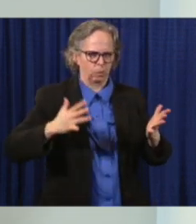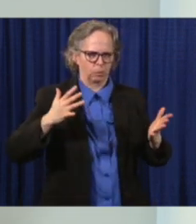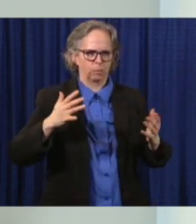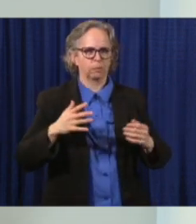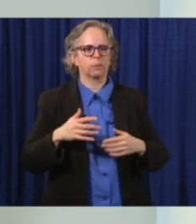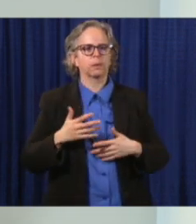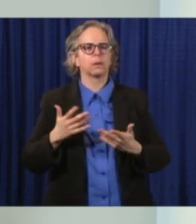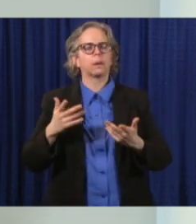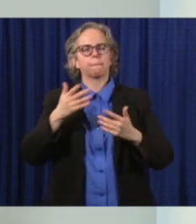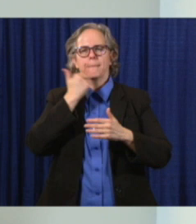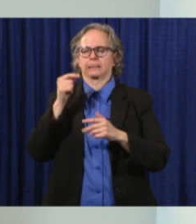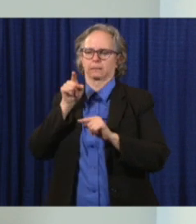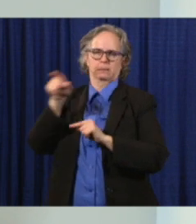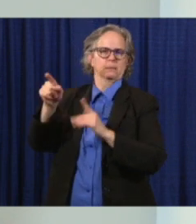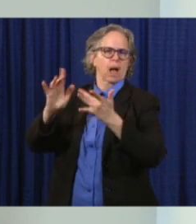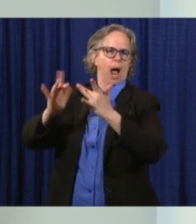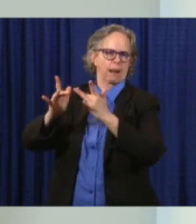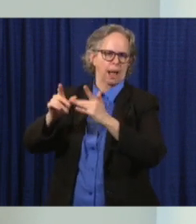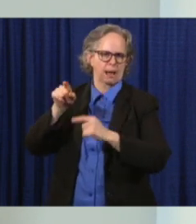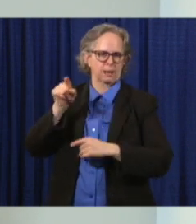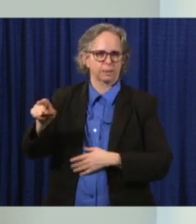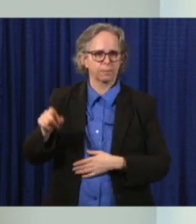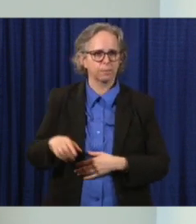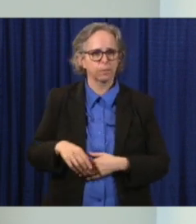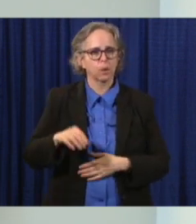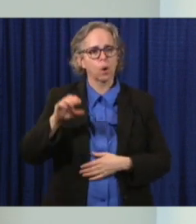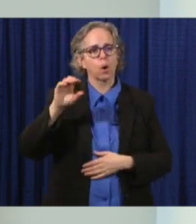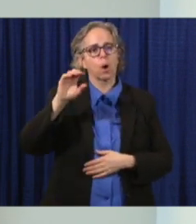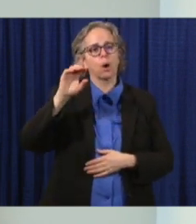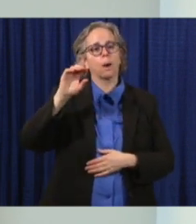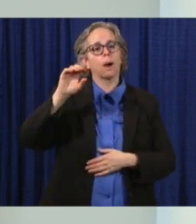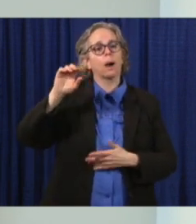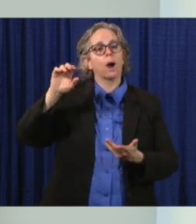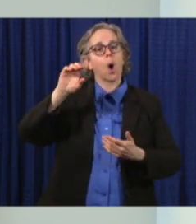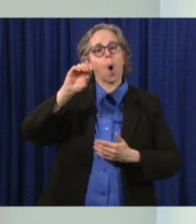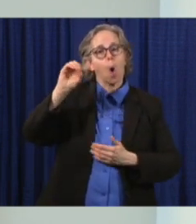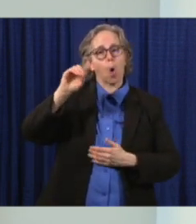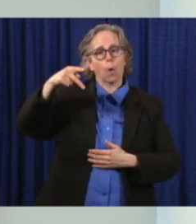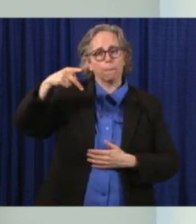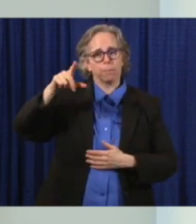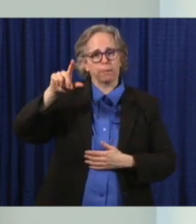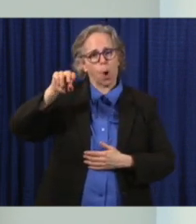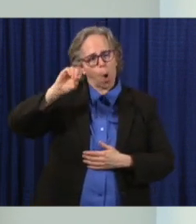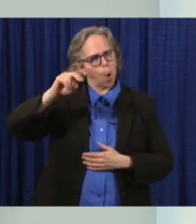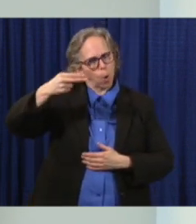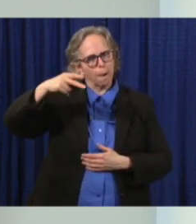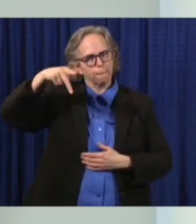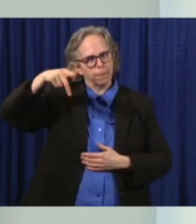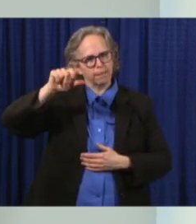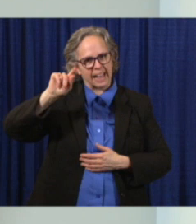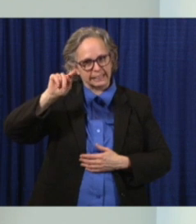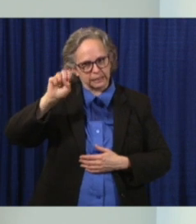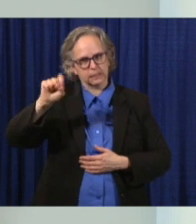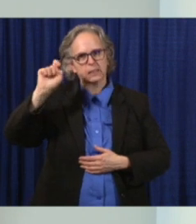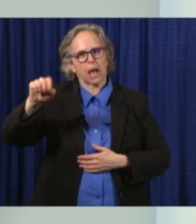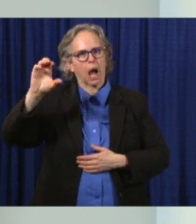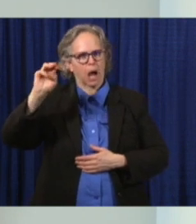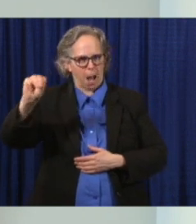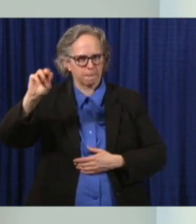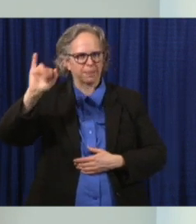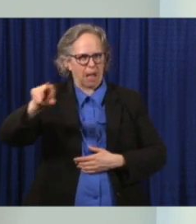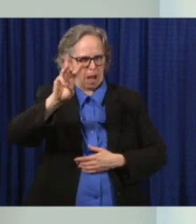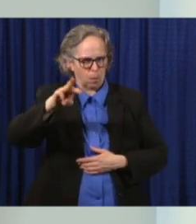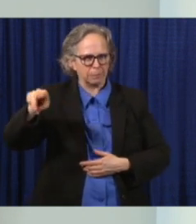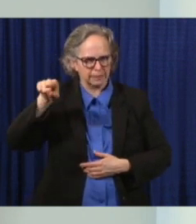website is Oplates.com is the website that you can use to access